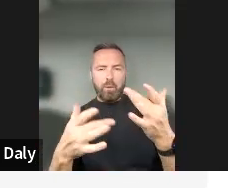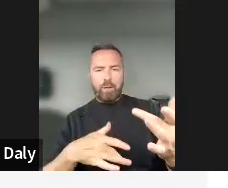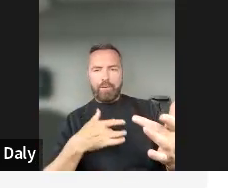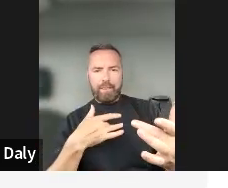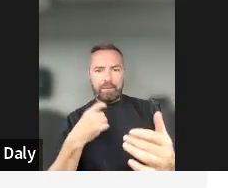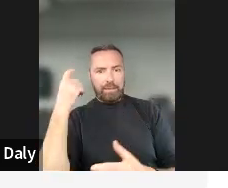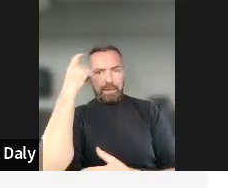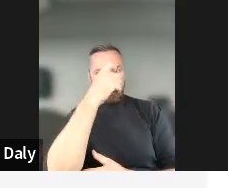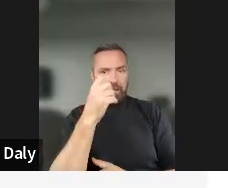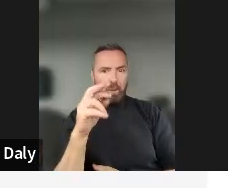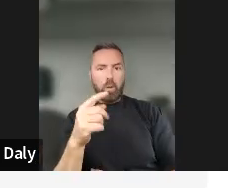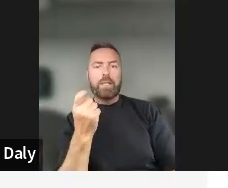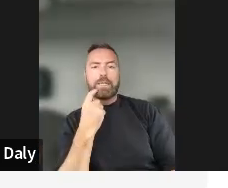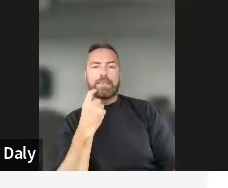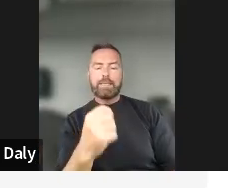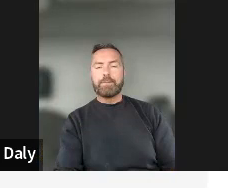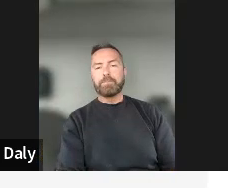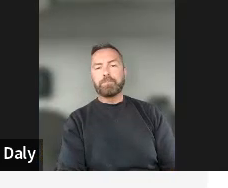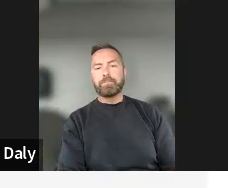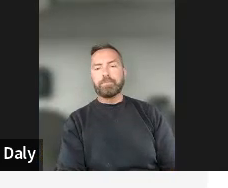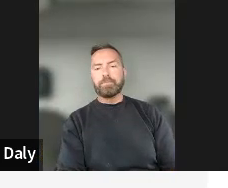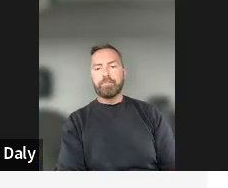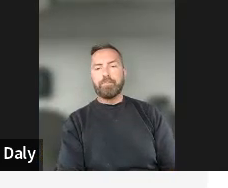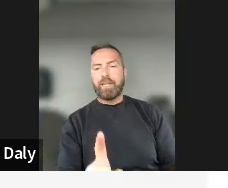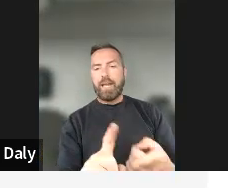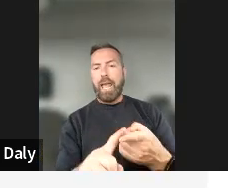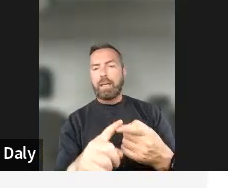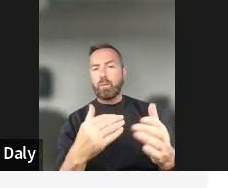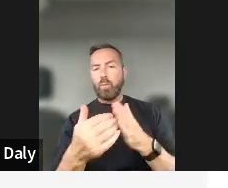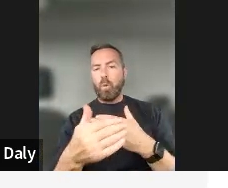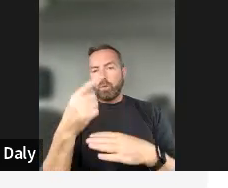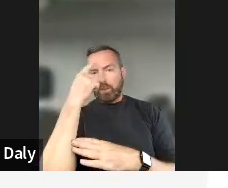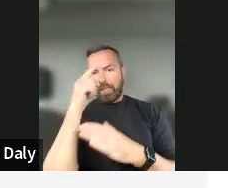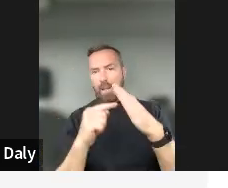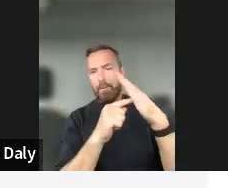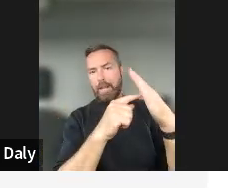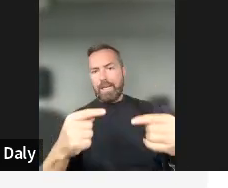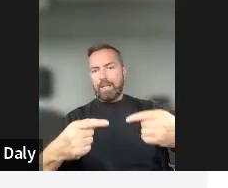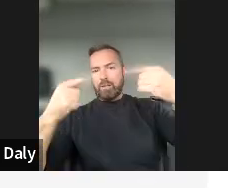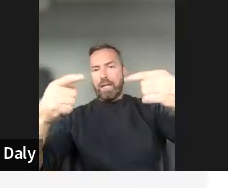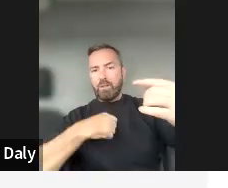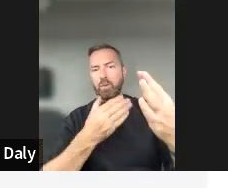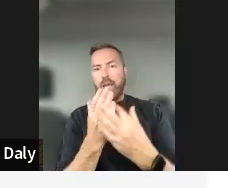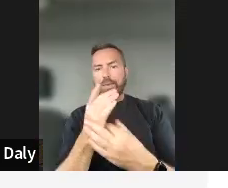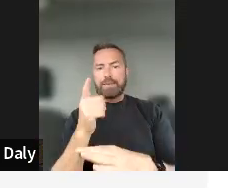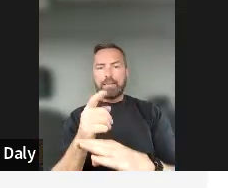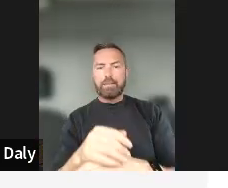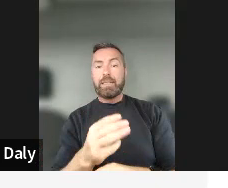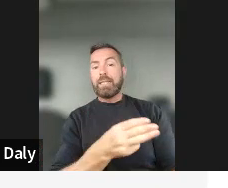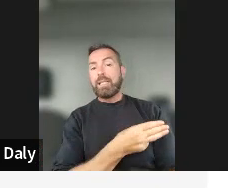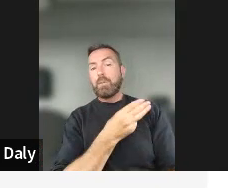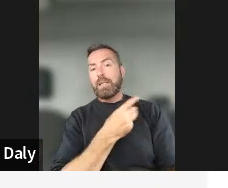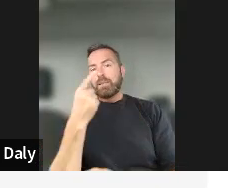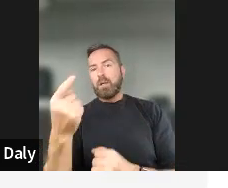Is it easy for you? And what do you think is actually the main challenge to accessing it? And please always